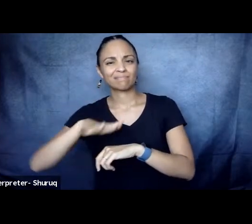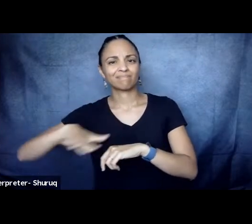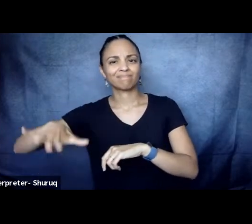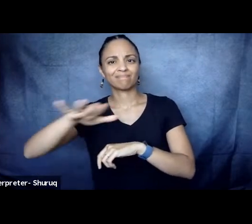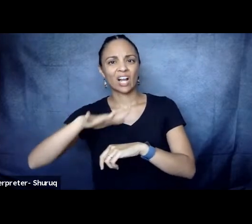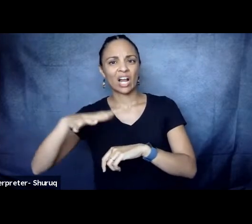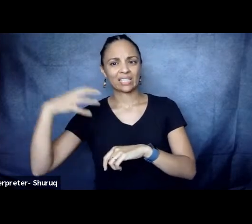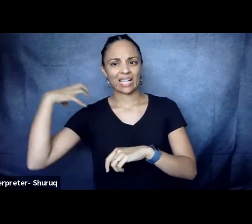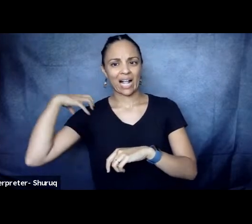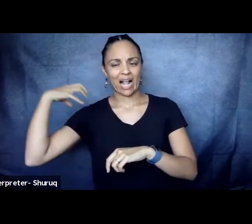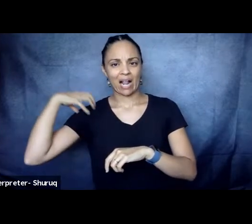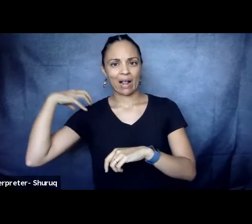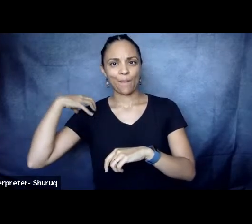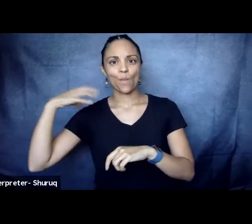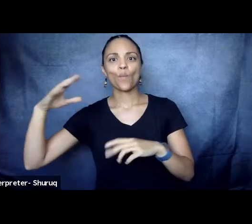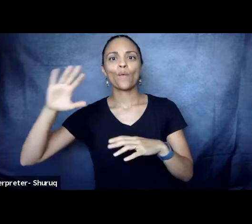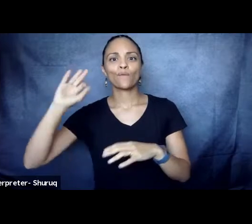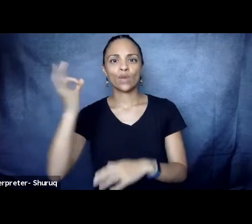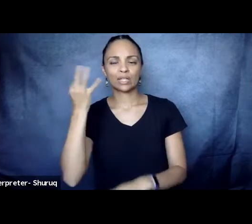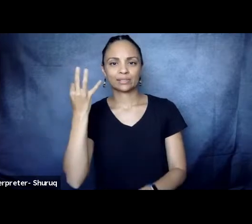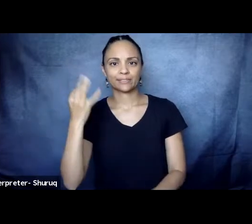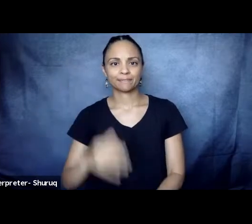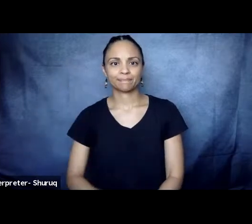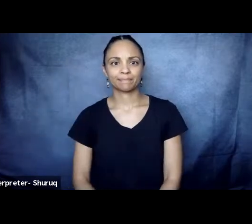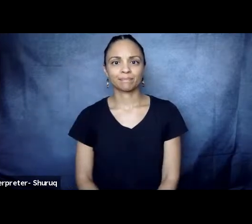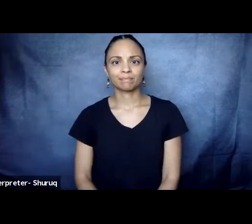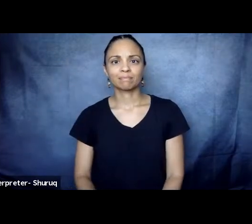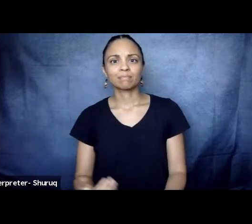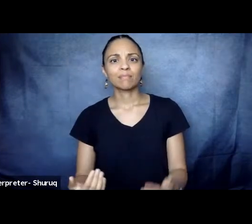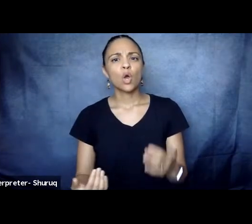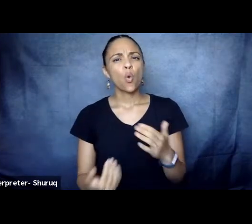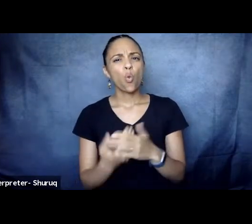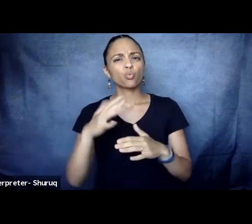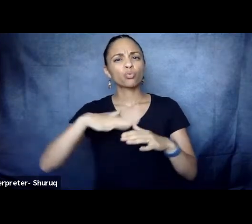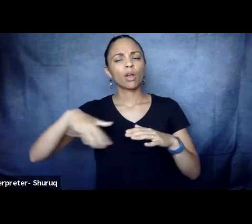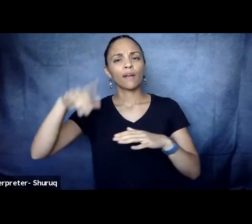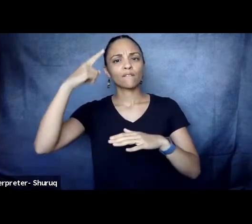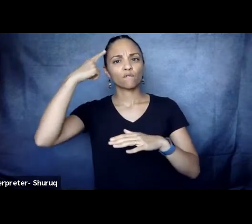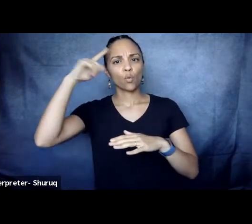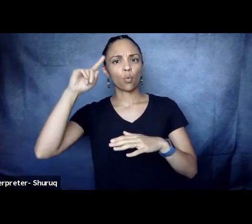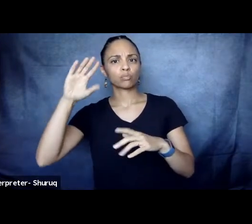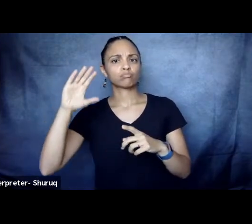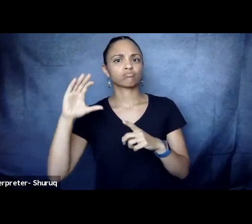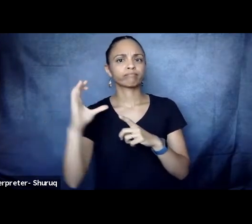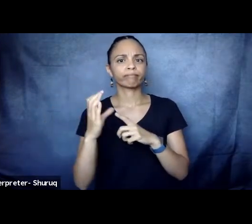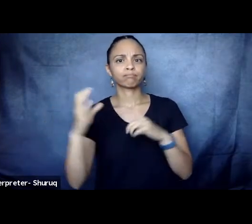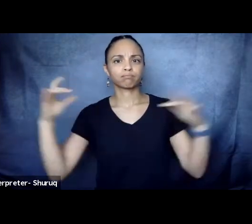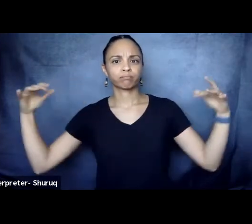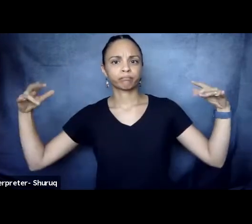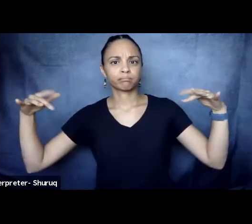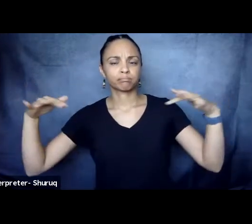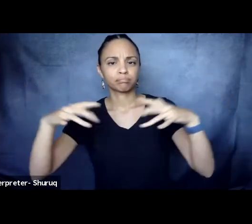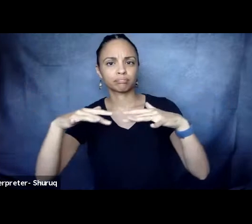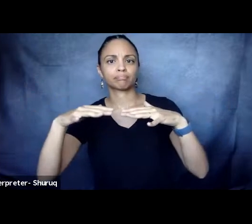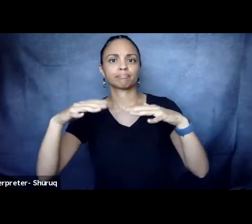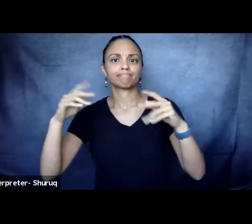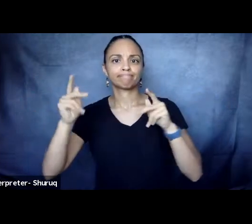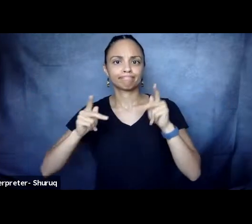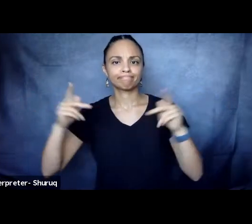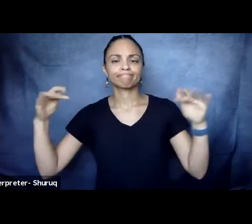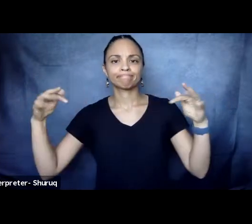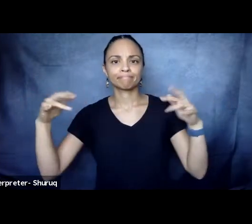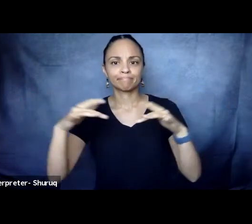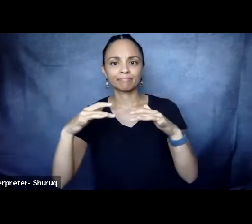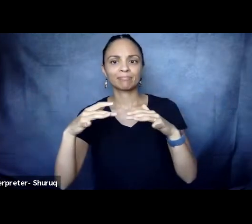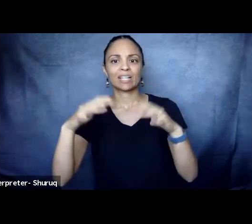the political, intellectual, educational, and cultural hub of today's France, the capital